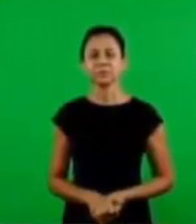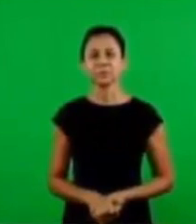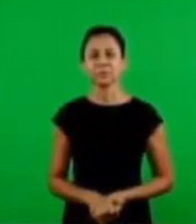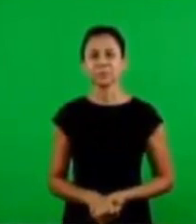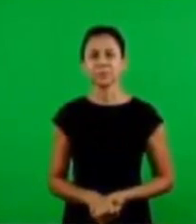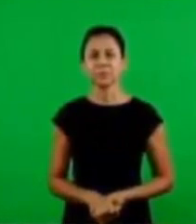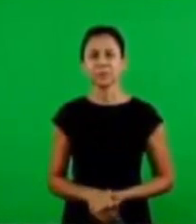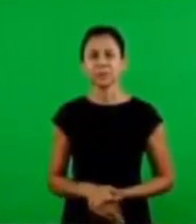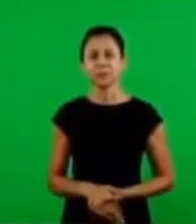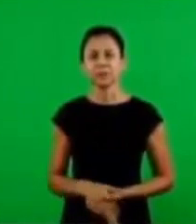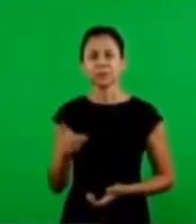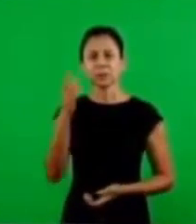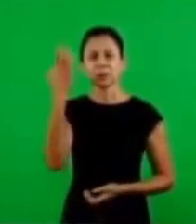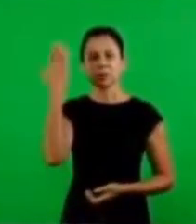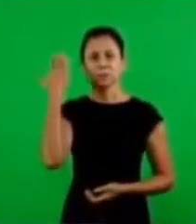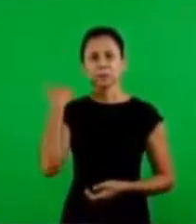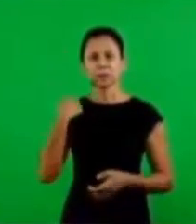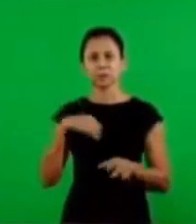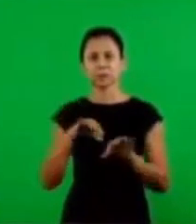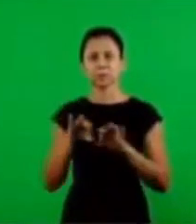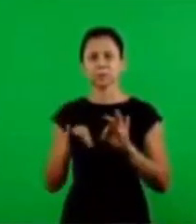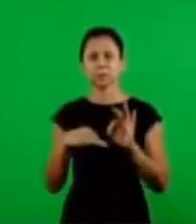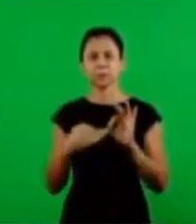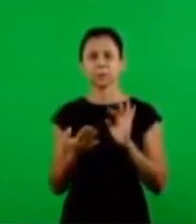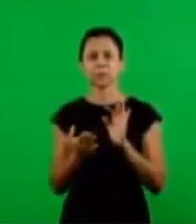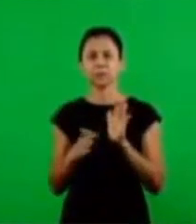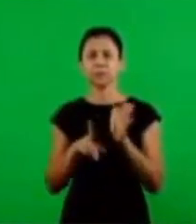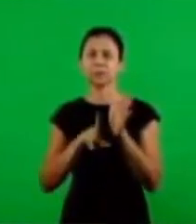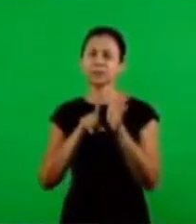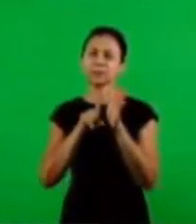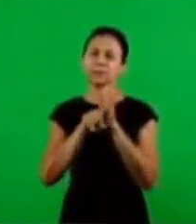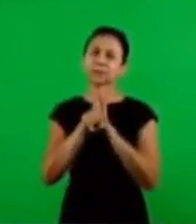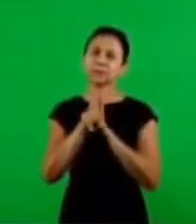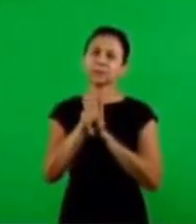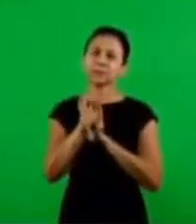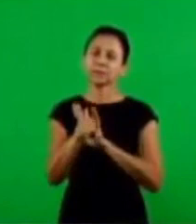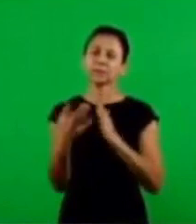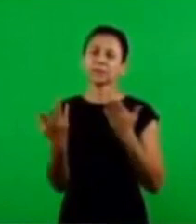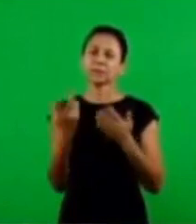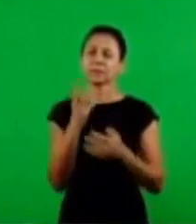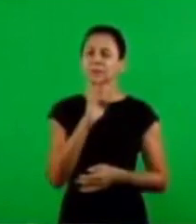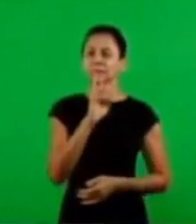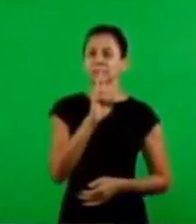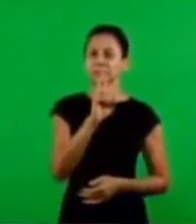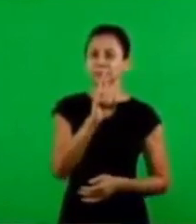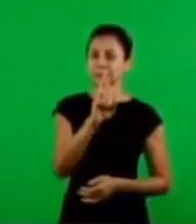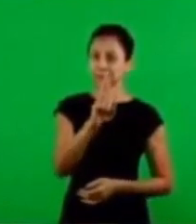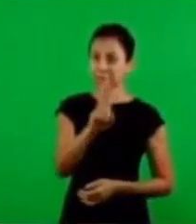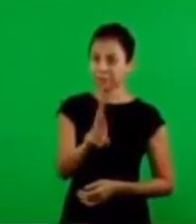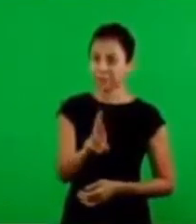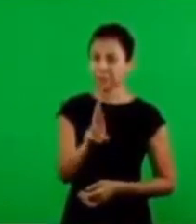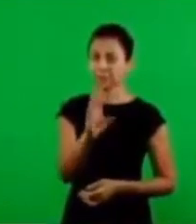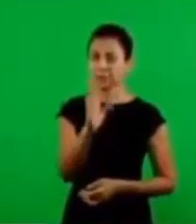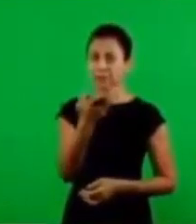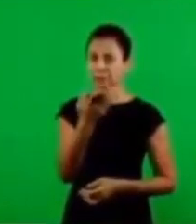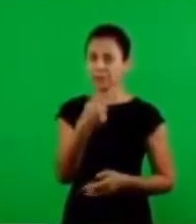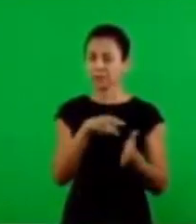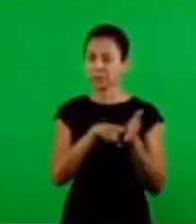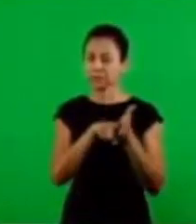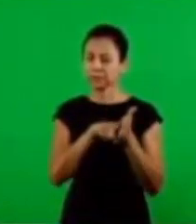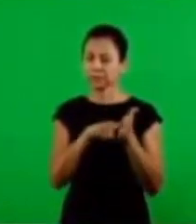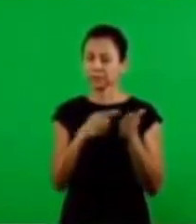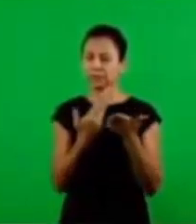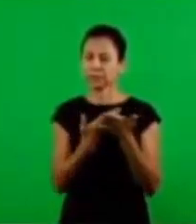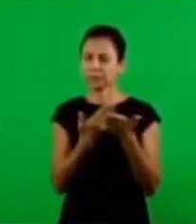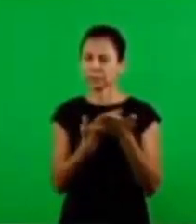Yes, this question was given for this Sunday, and now we are going to give you the answer to what you,